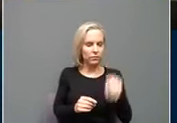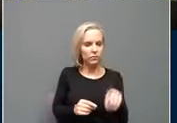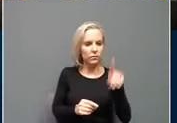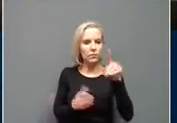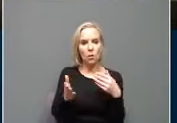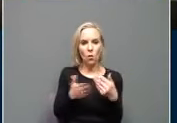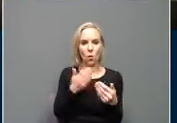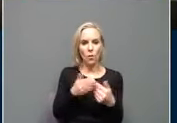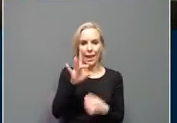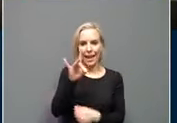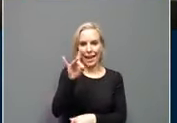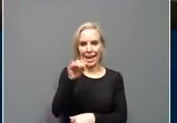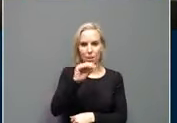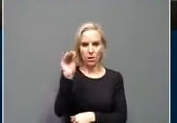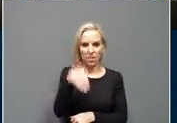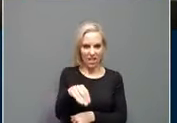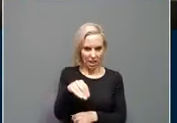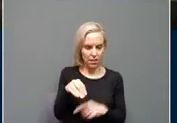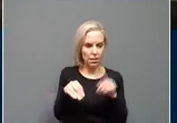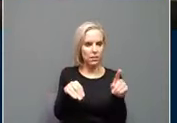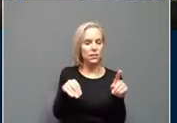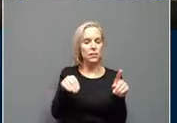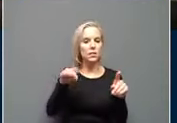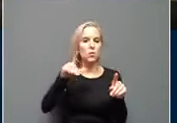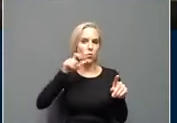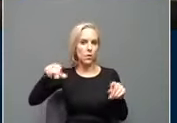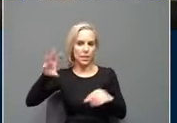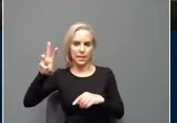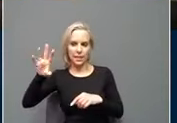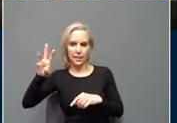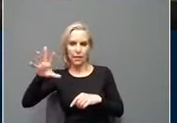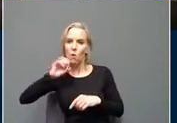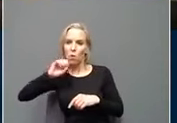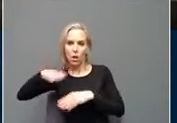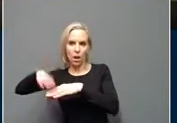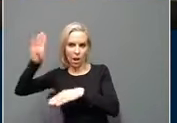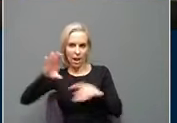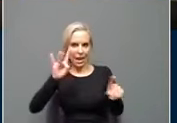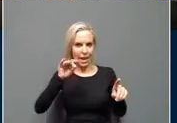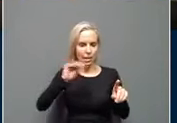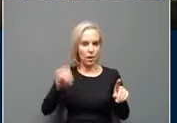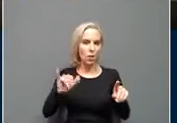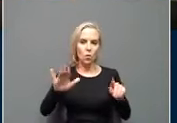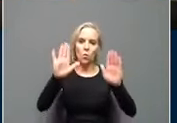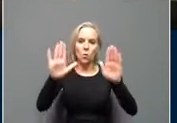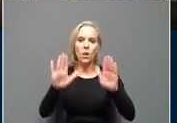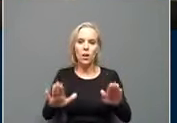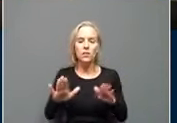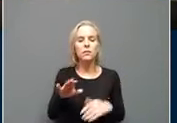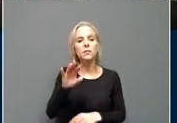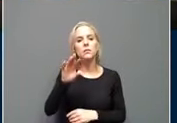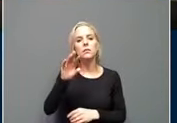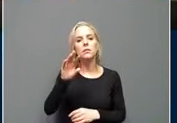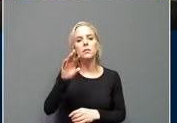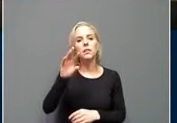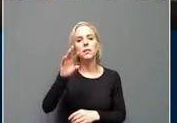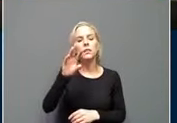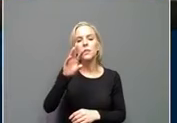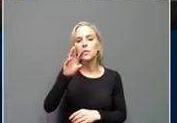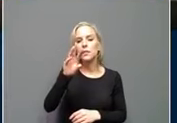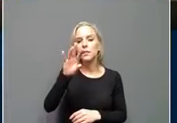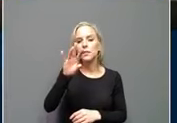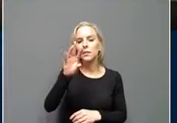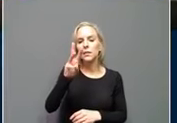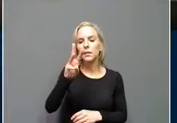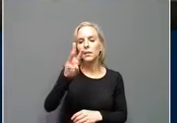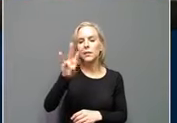of those 65 years and older vaccinated, that is wonderful. 57% of those 50 to 64,